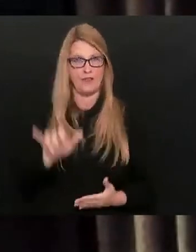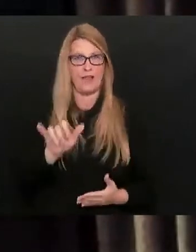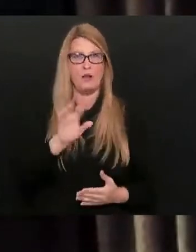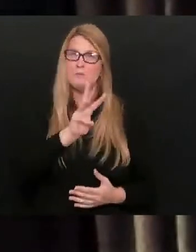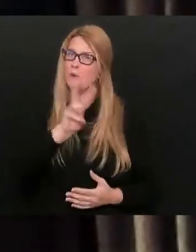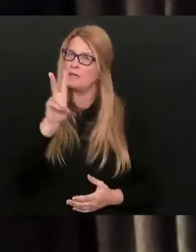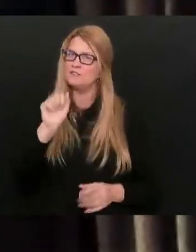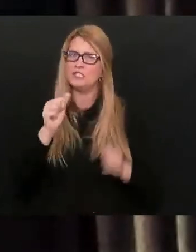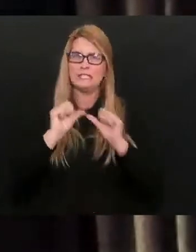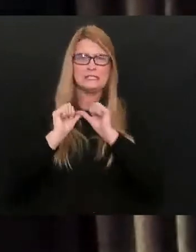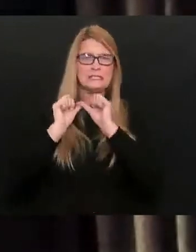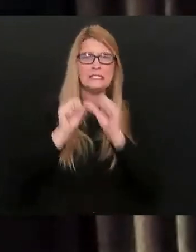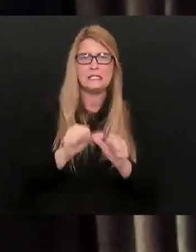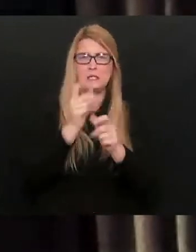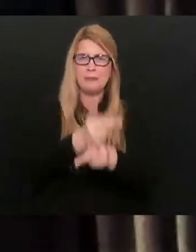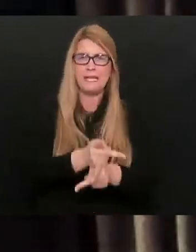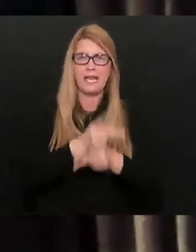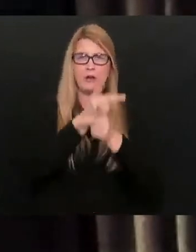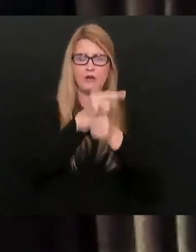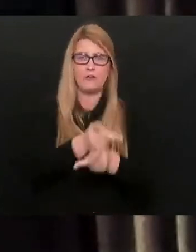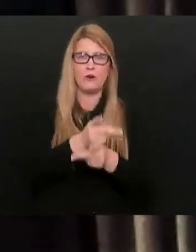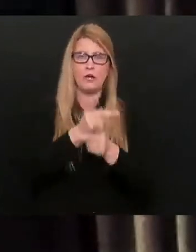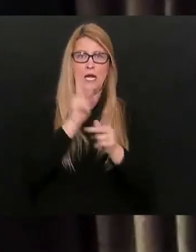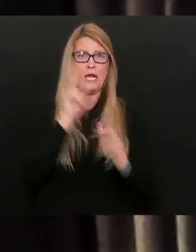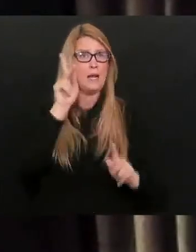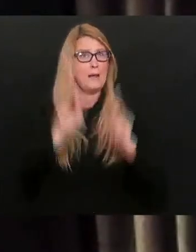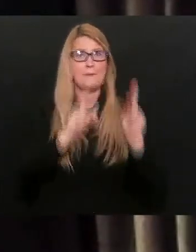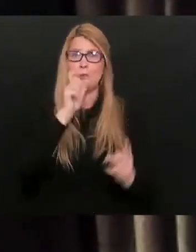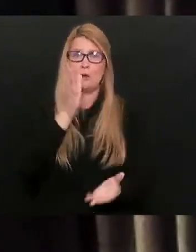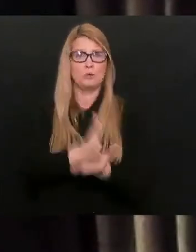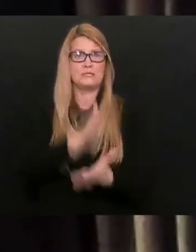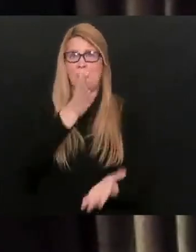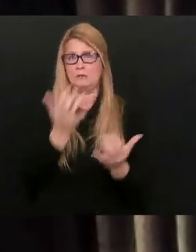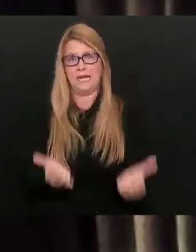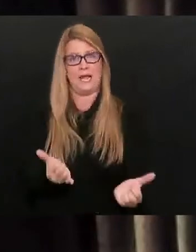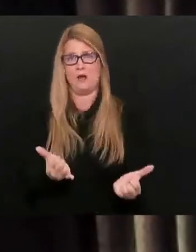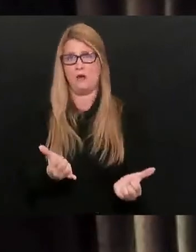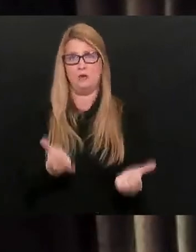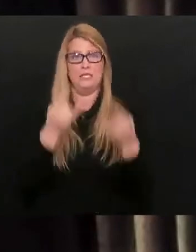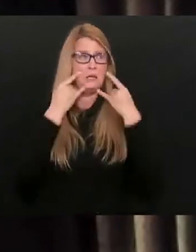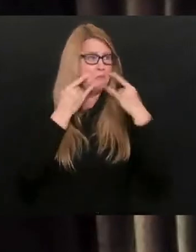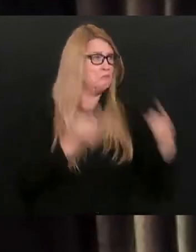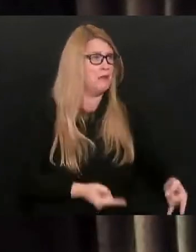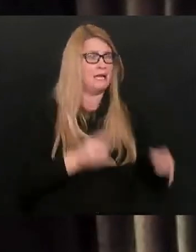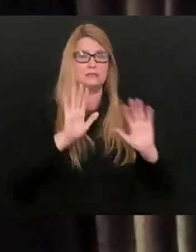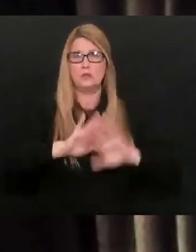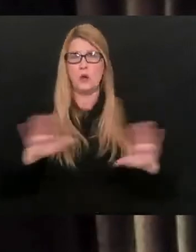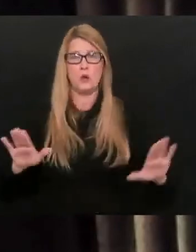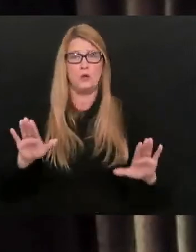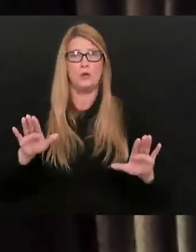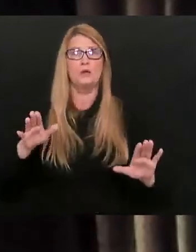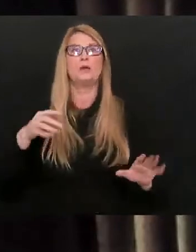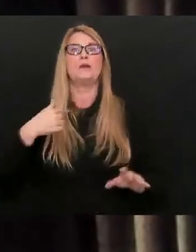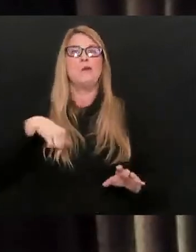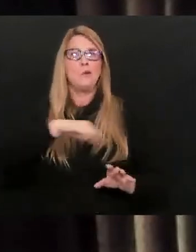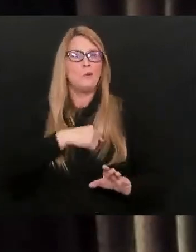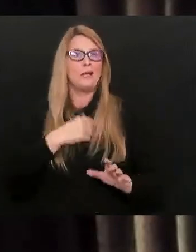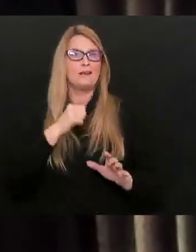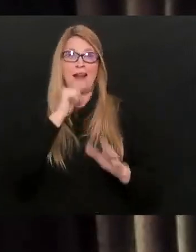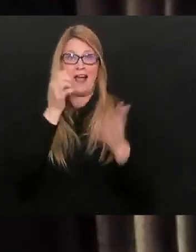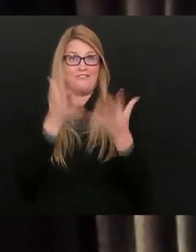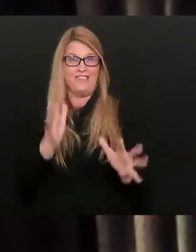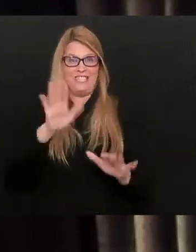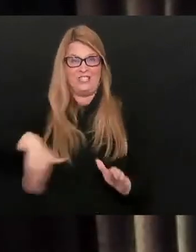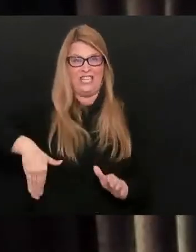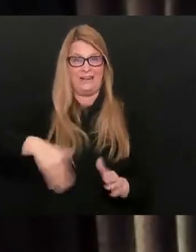careful and our citizens not to drop your guard right now. We're at the last leg of the race, but we haven't finished the race